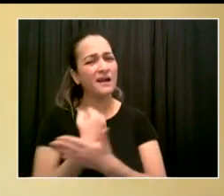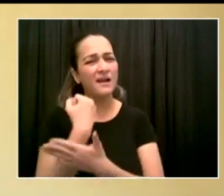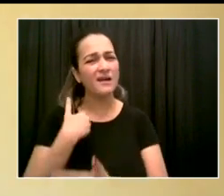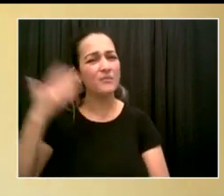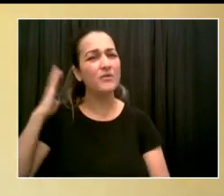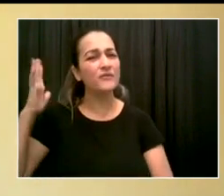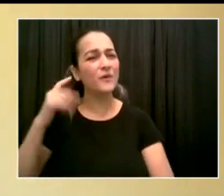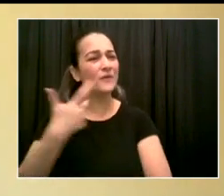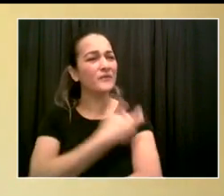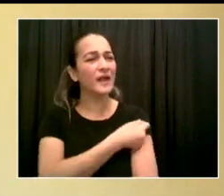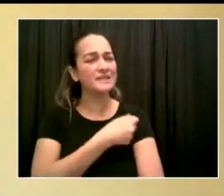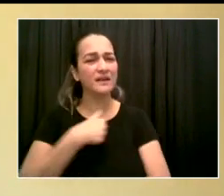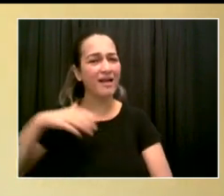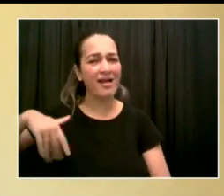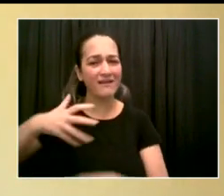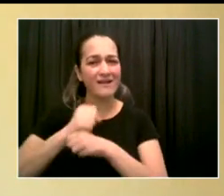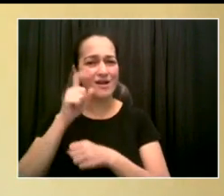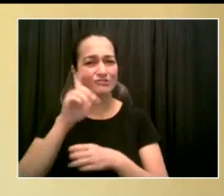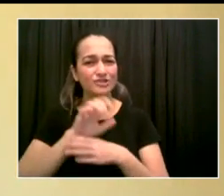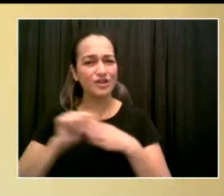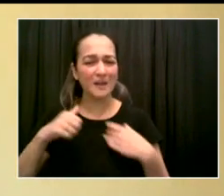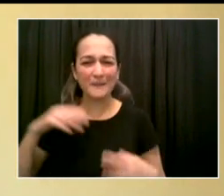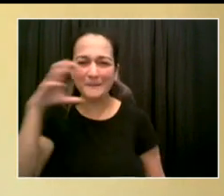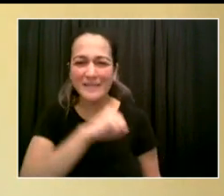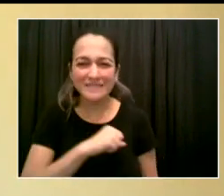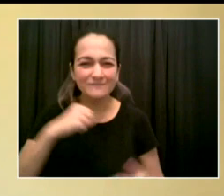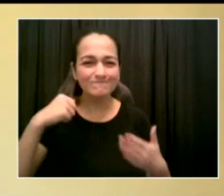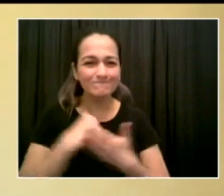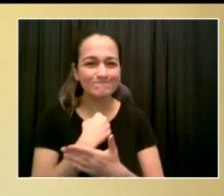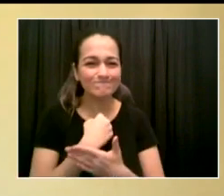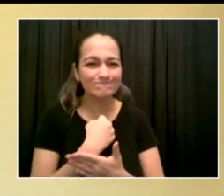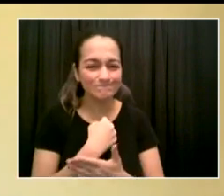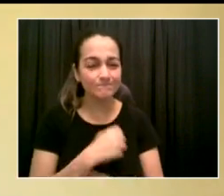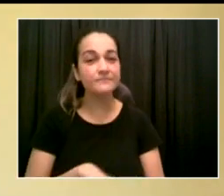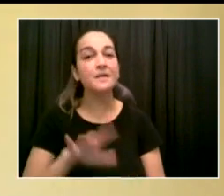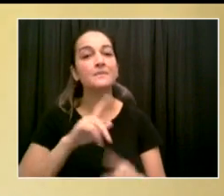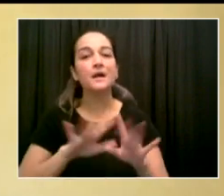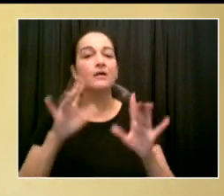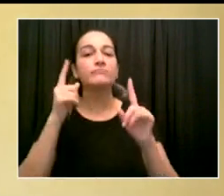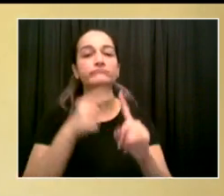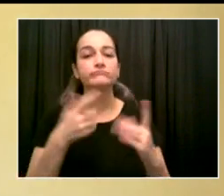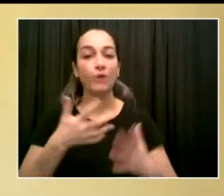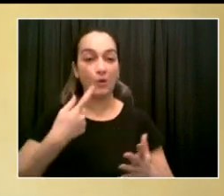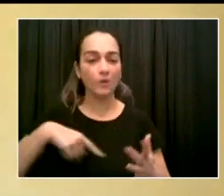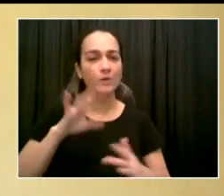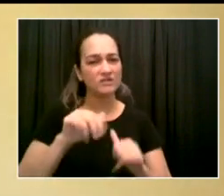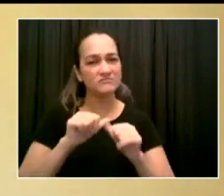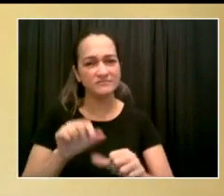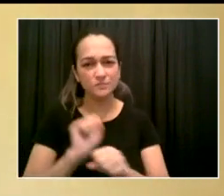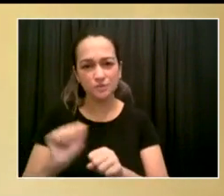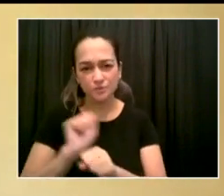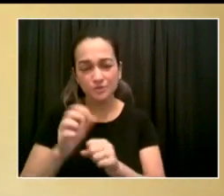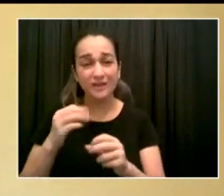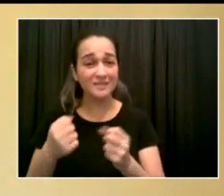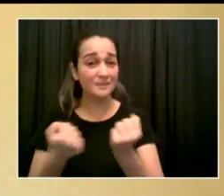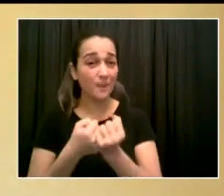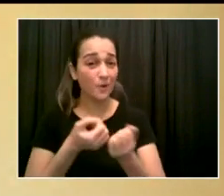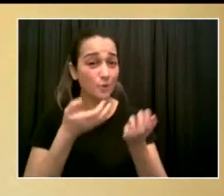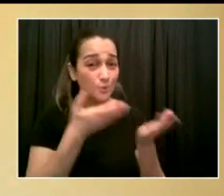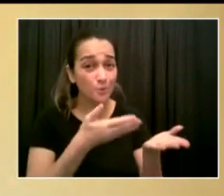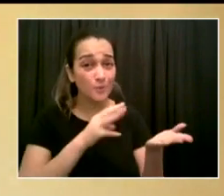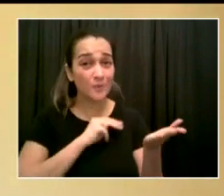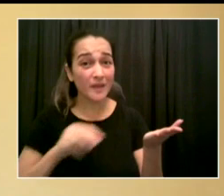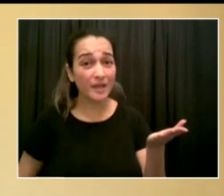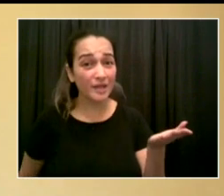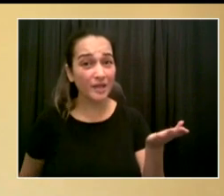the leadoff batter in a lineup of good folks that are going to tell you. We're on your side. And this is a community endeavor. However, this